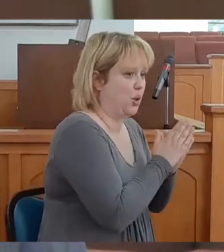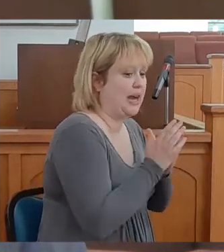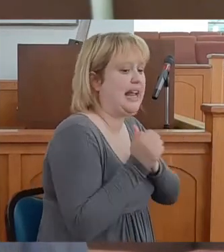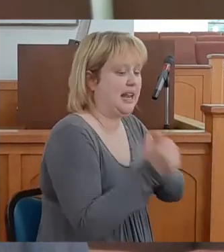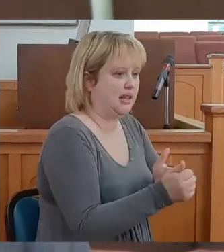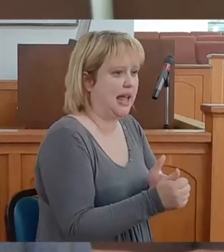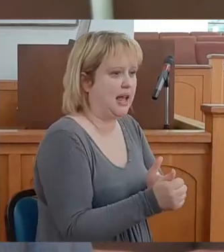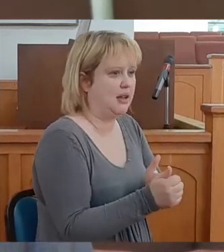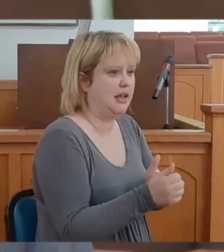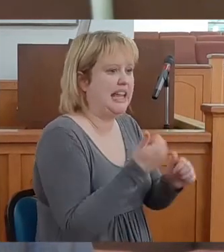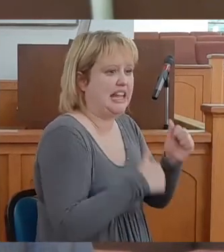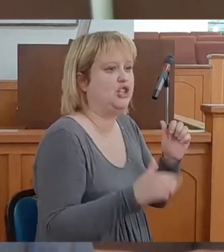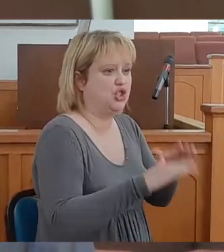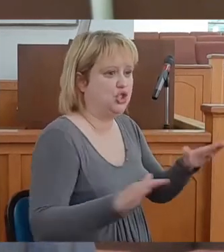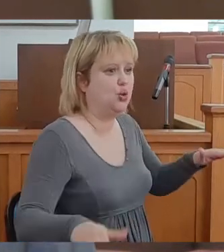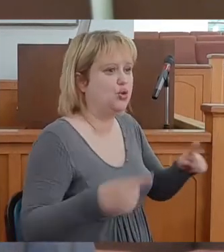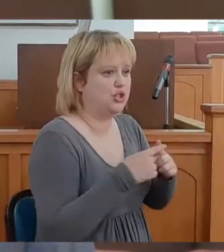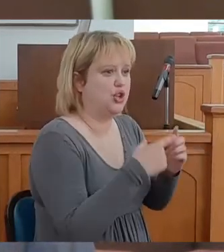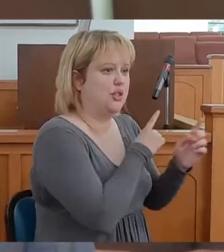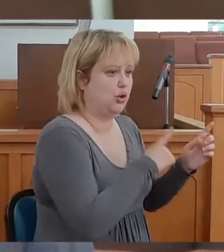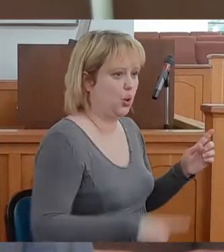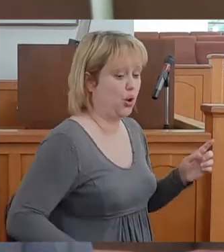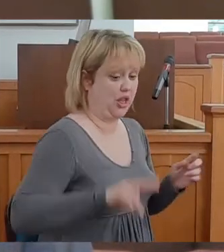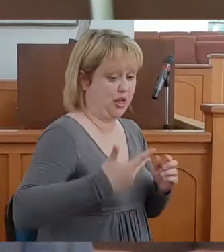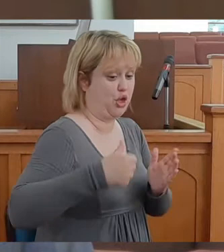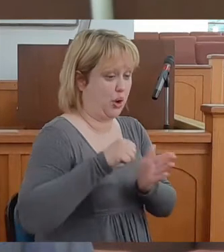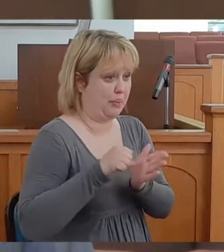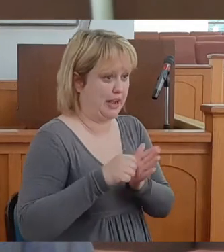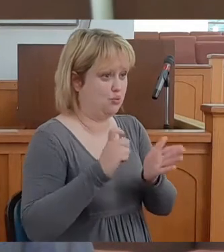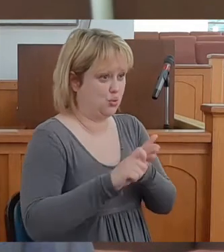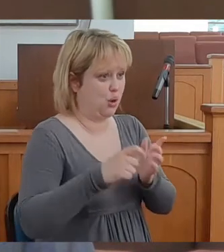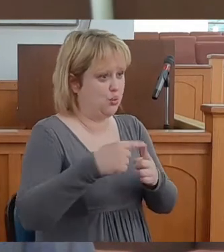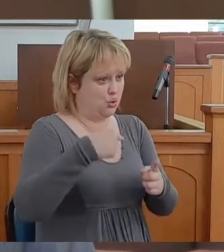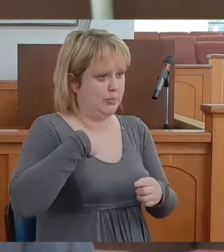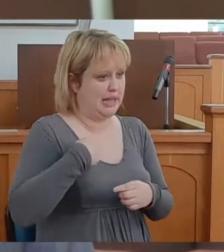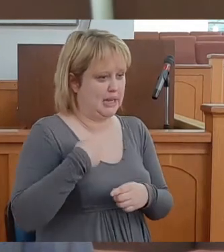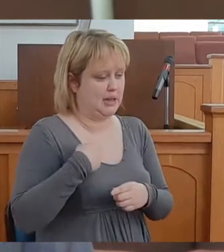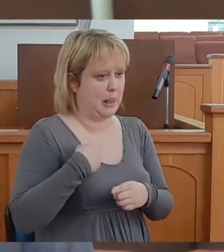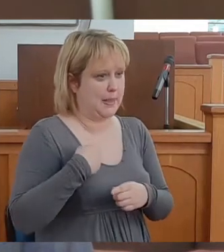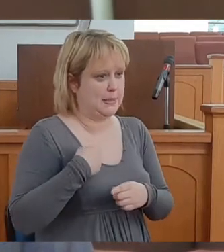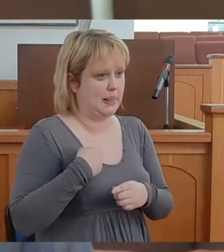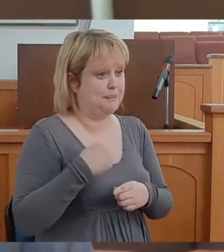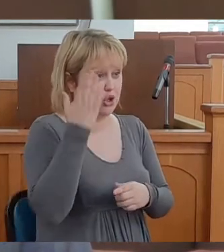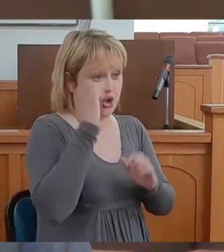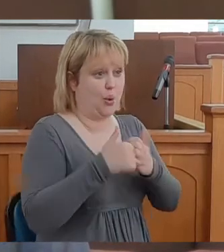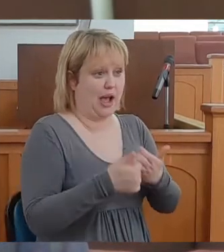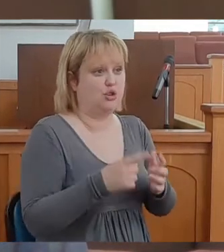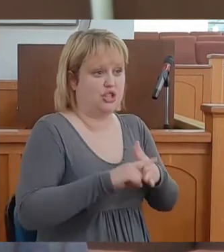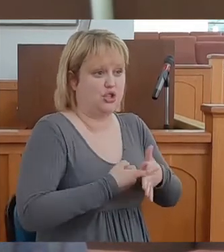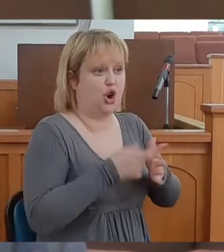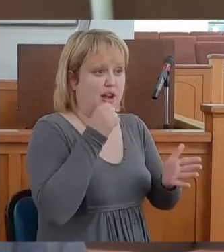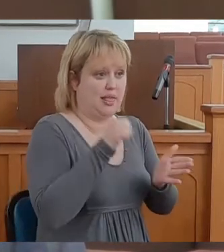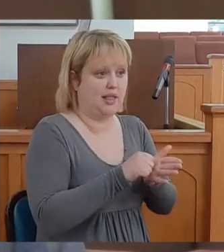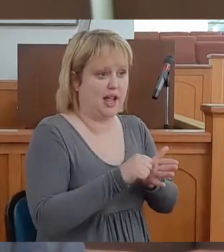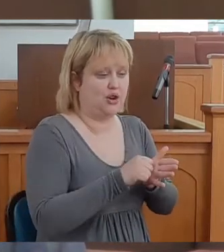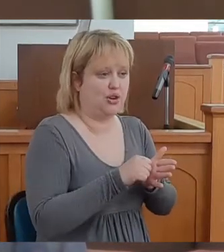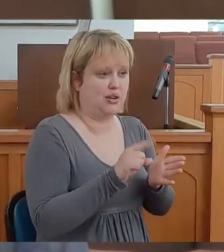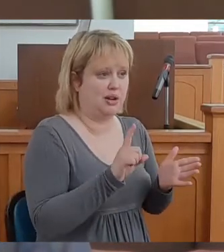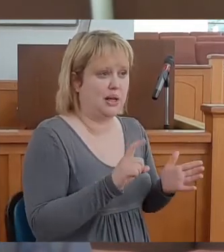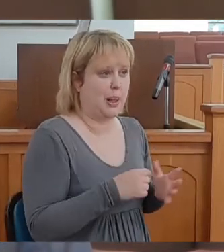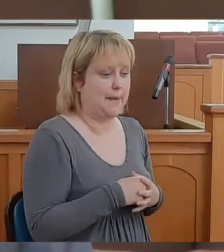one of them to the Lord. Third page was written to me. You know how she started her letter?